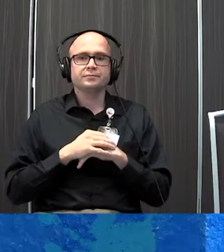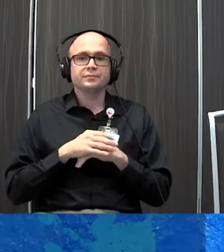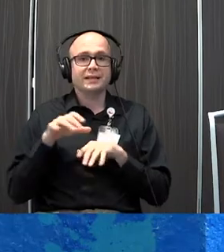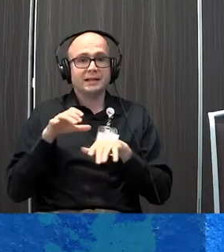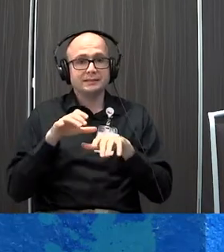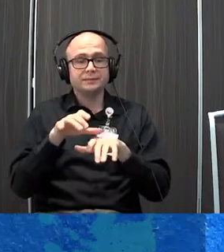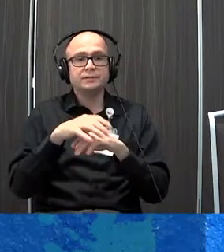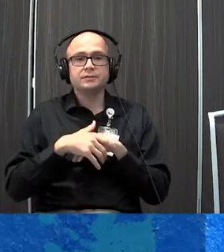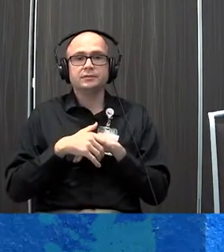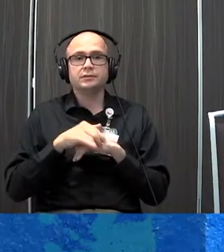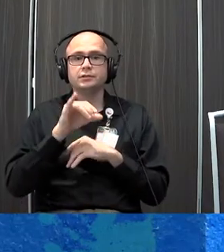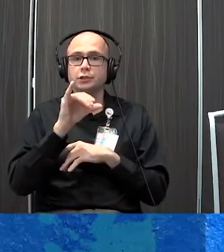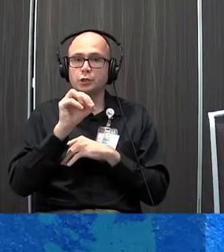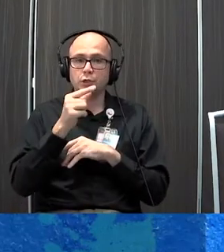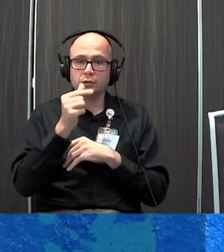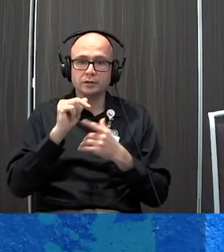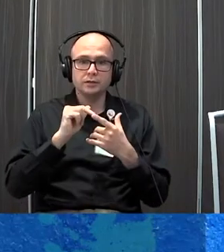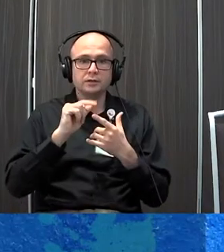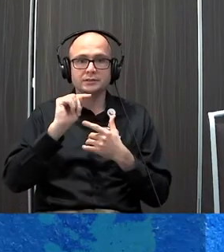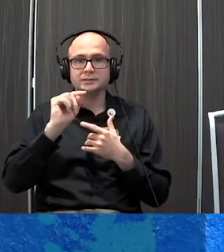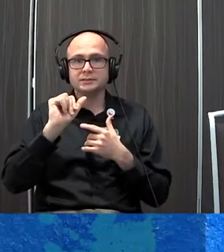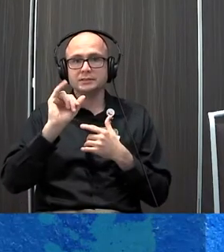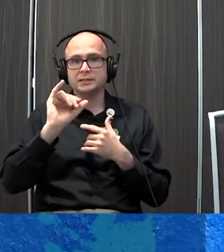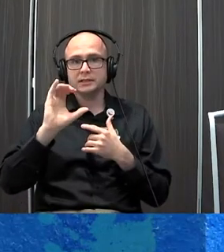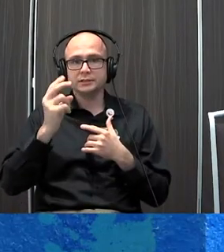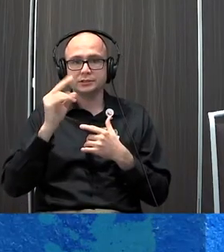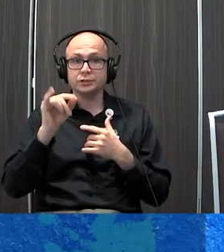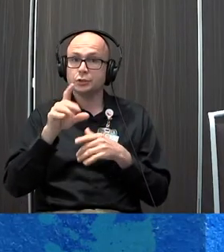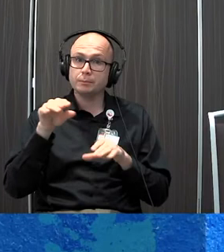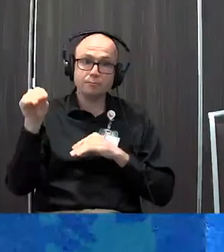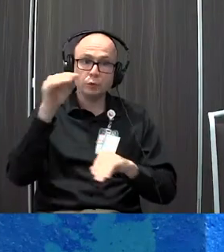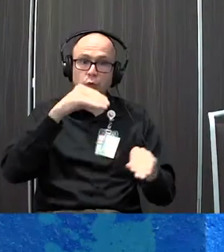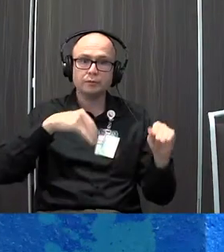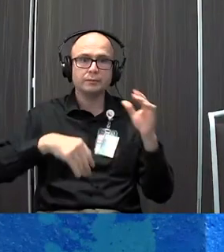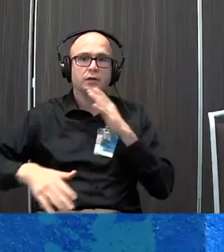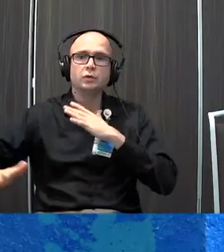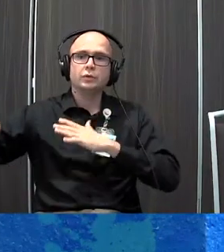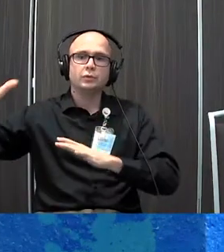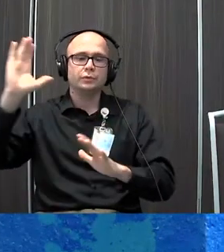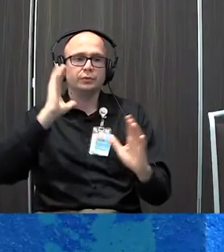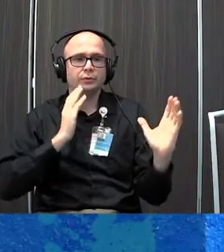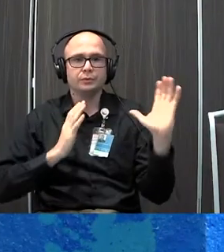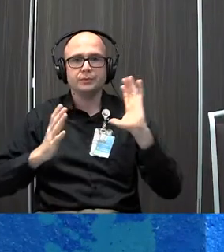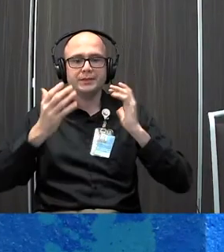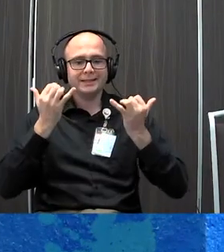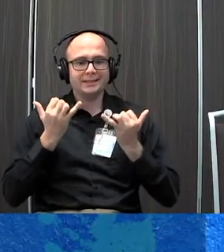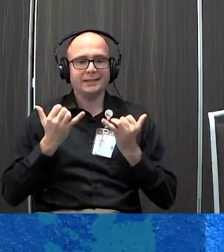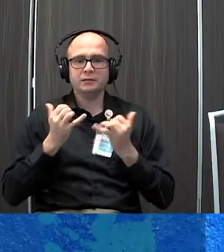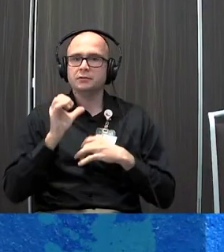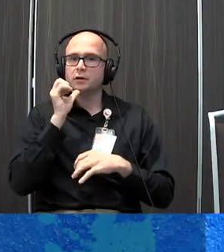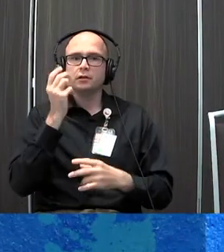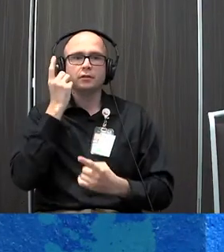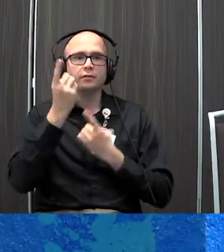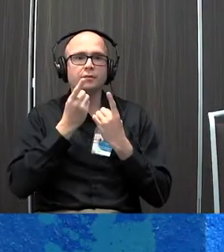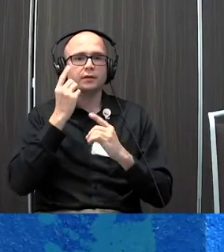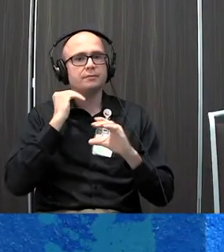Activity-oriented meditation, things like yoga and Tai Chi. So you're moving, but within the moving, you're bringing yourself into the present moment. You're not thinking